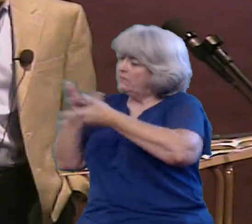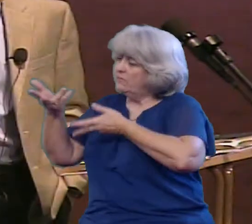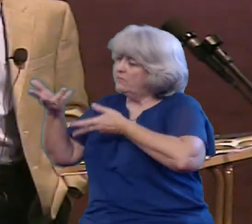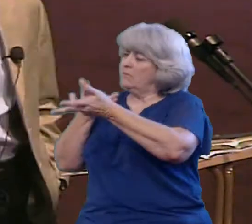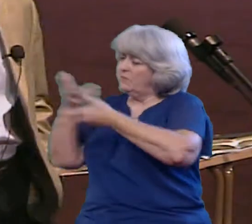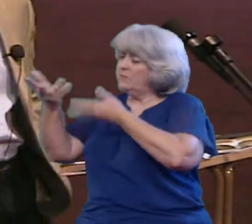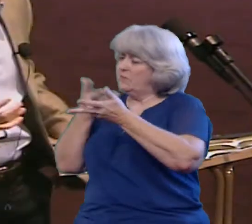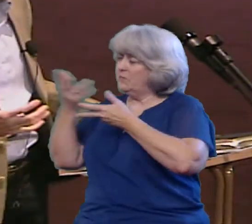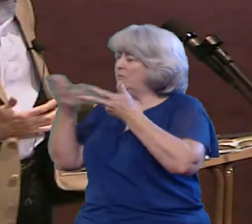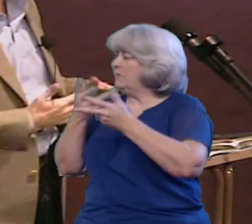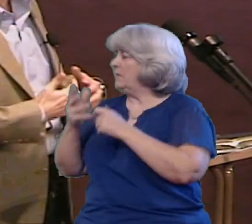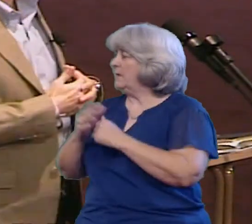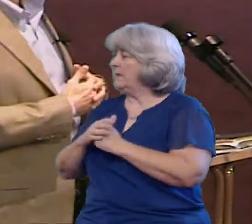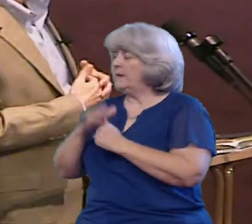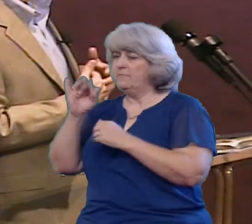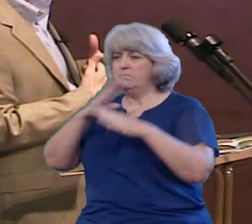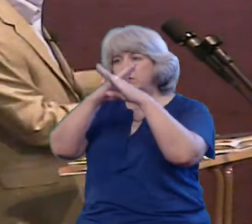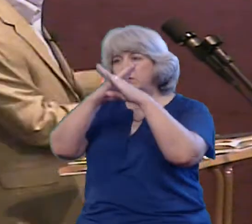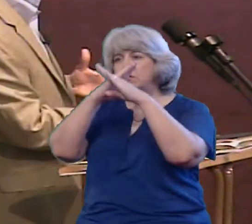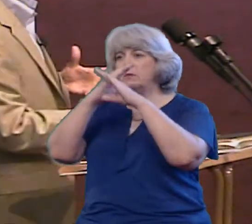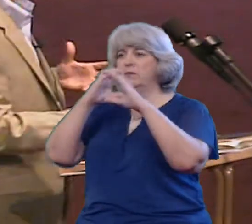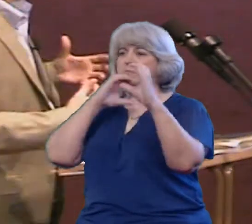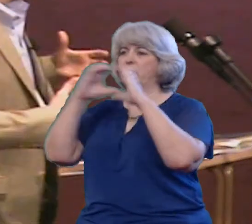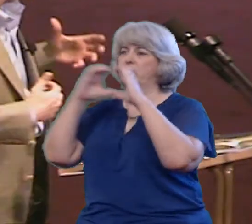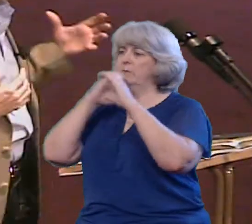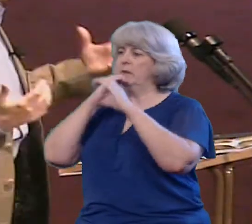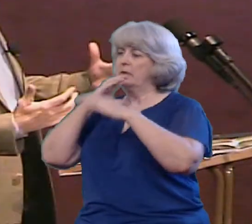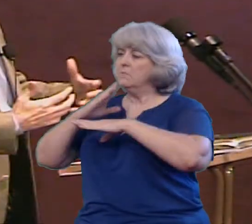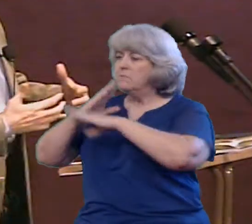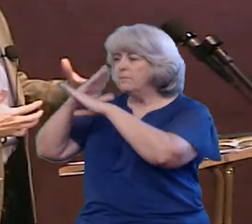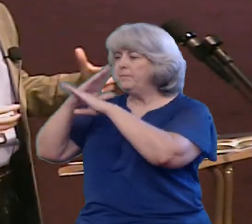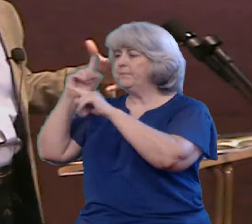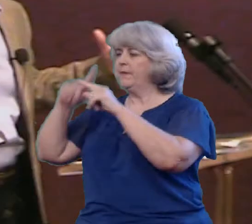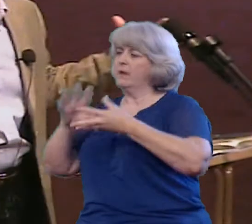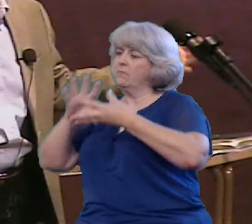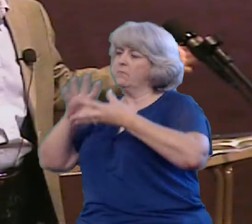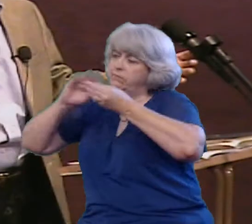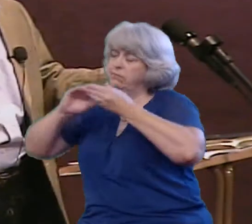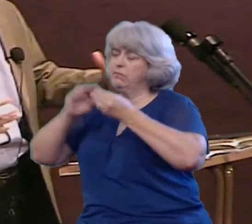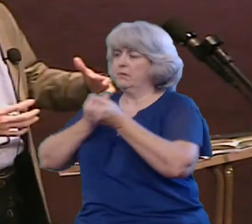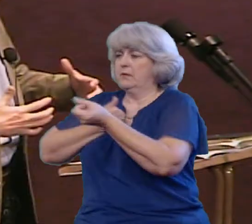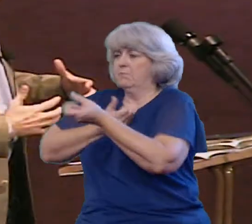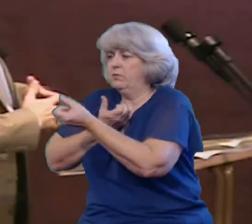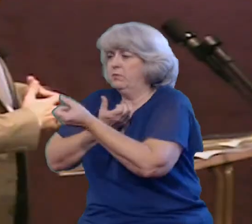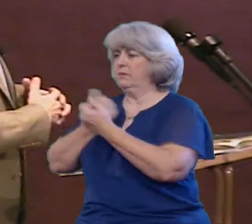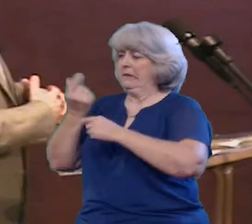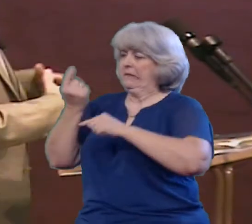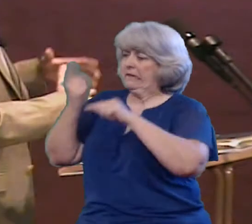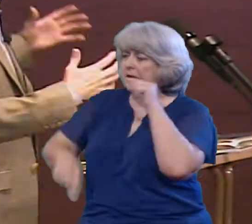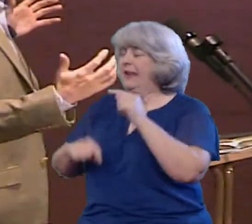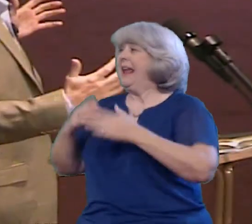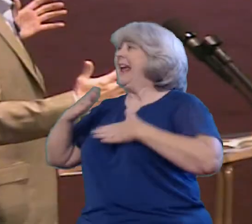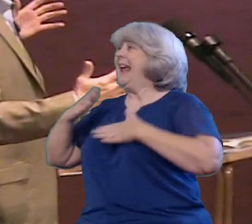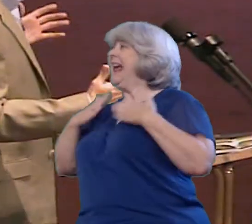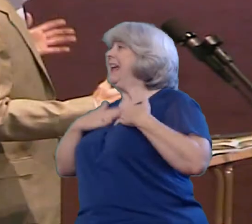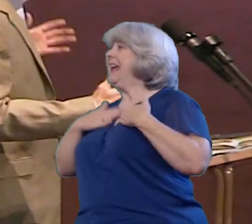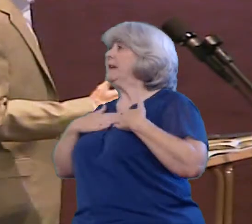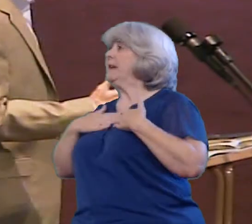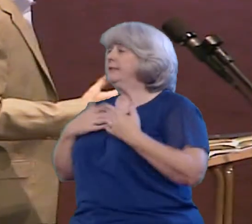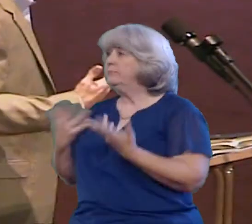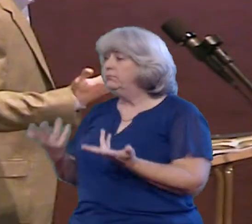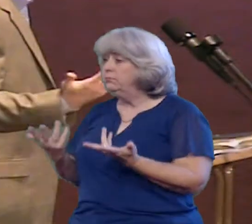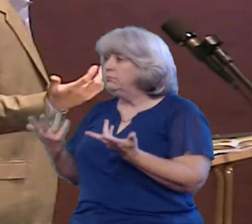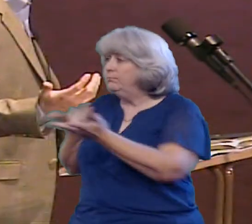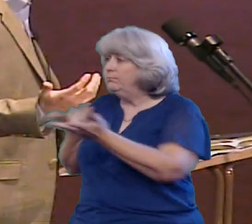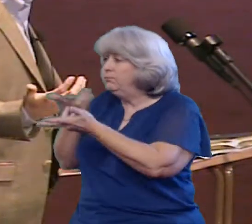you can't communicate, if you can't talk, if you can't share problems You can't share worries, you can't share happiness You can't share all your expressions and feelings